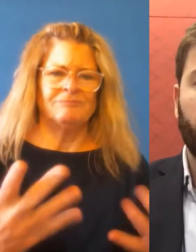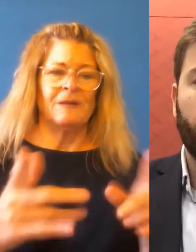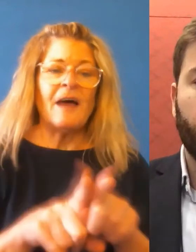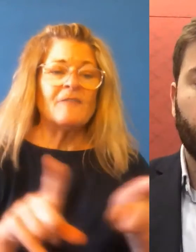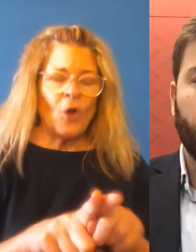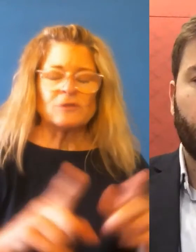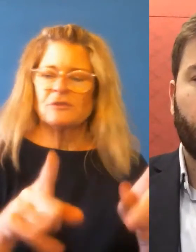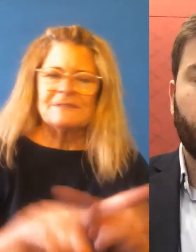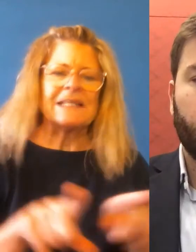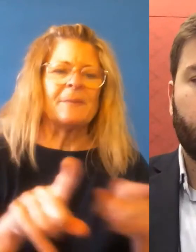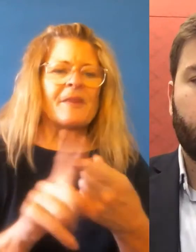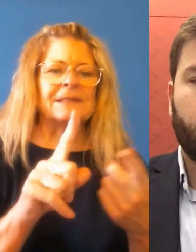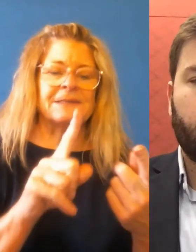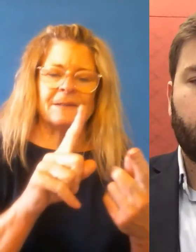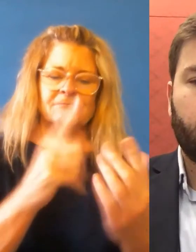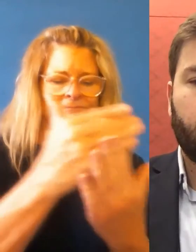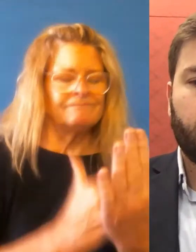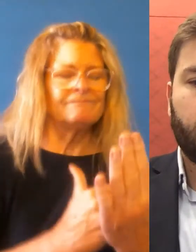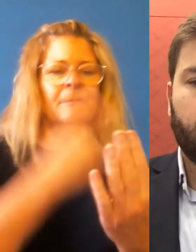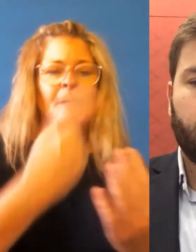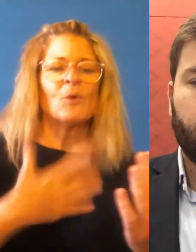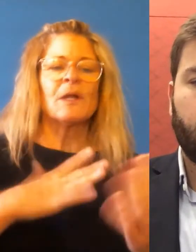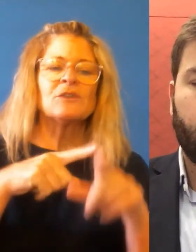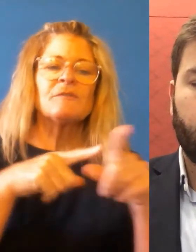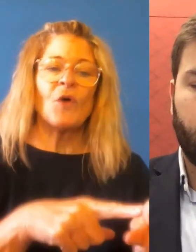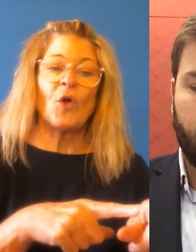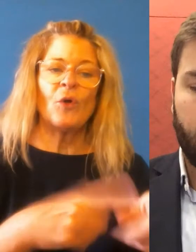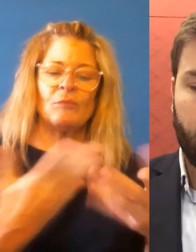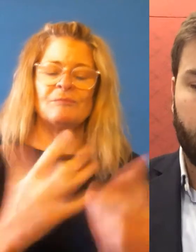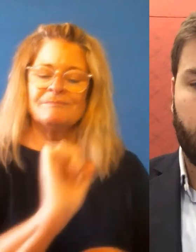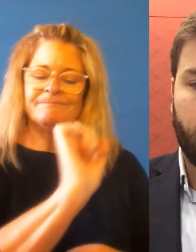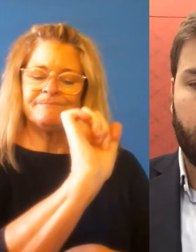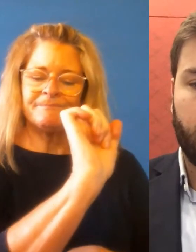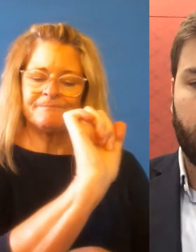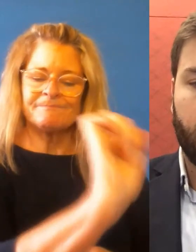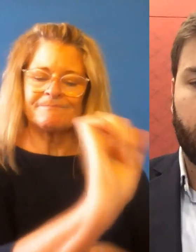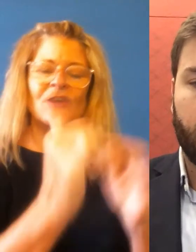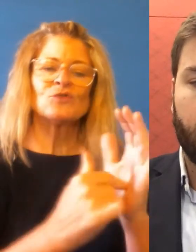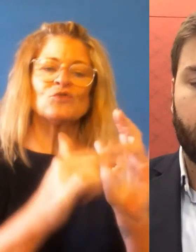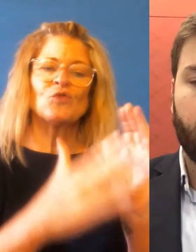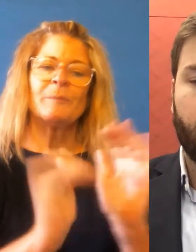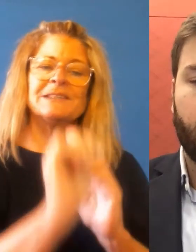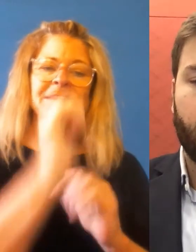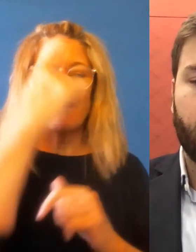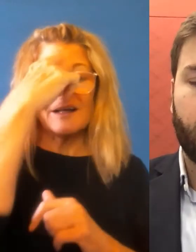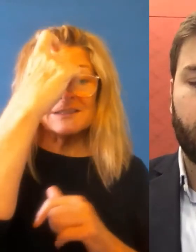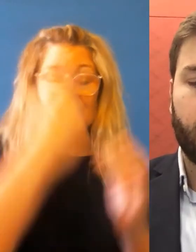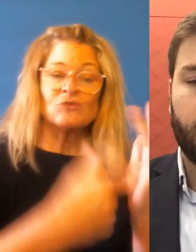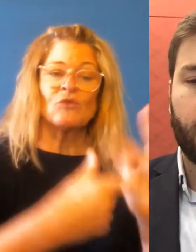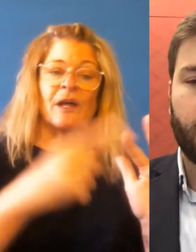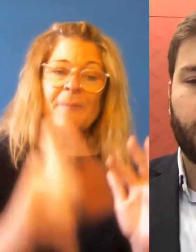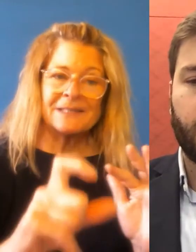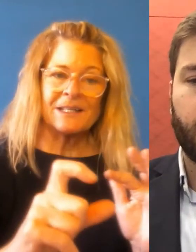Uh, and it's clear also that his recommendations that we should continuously strive to shift ourselves